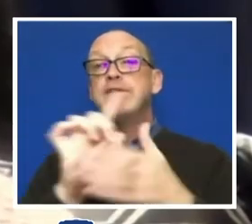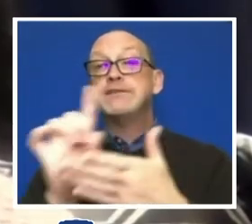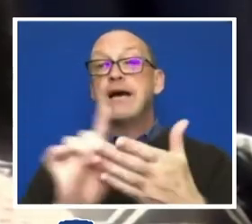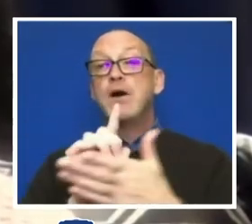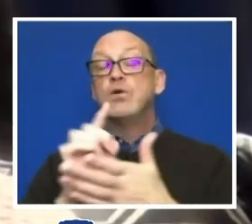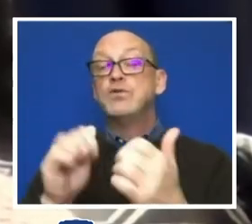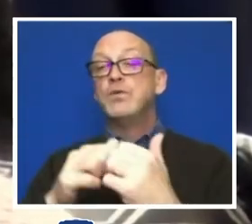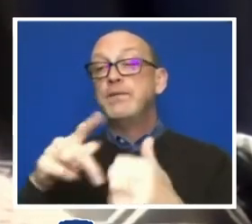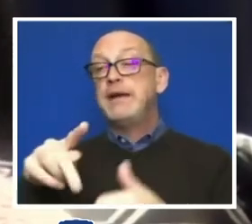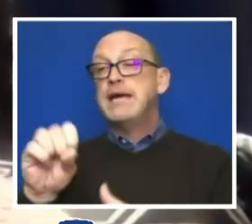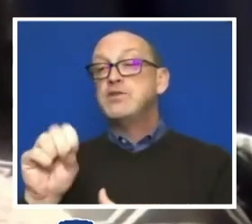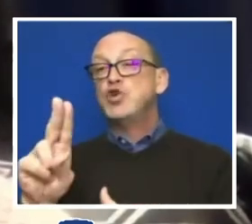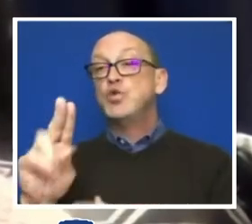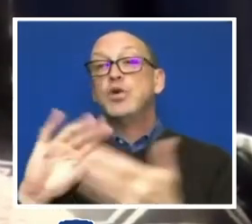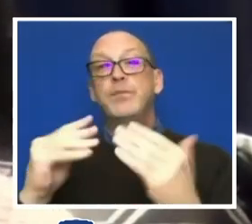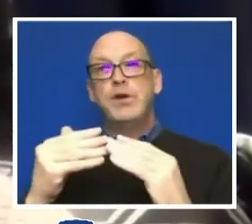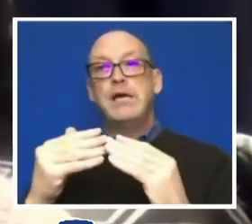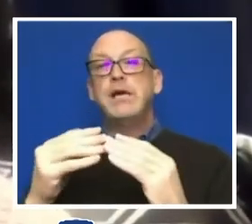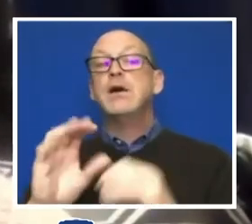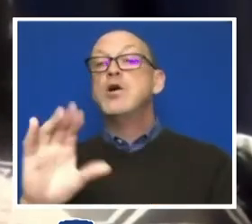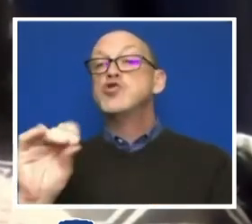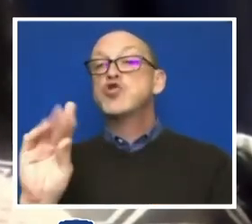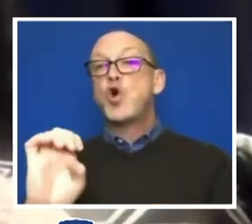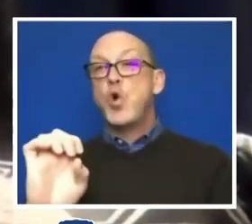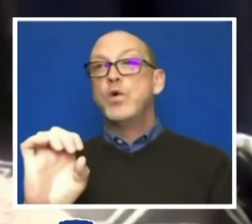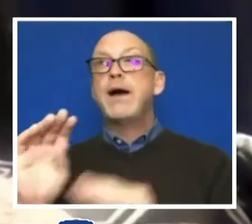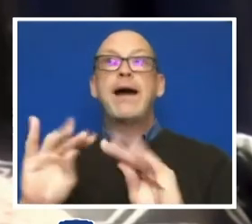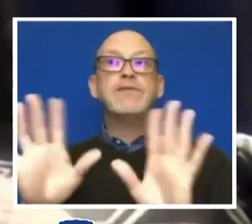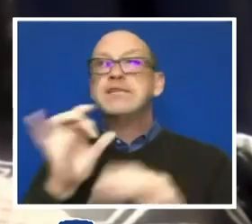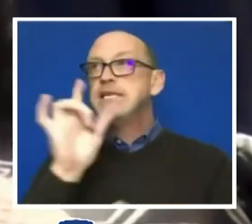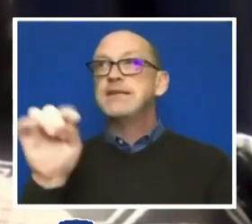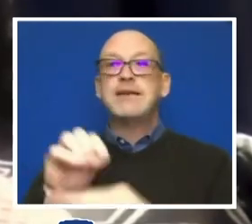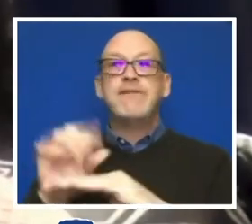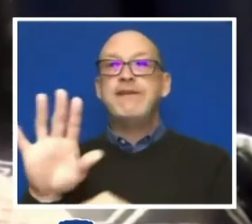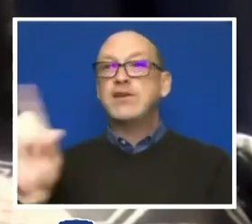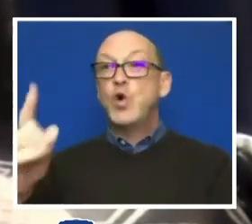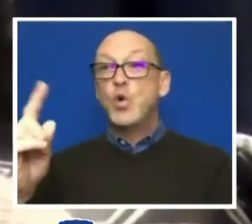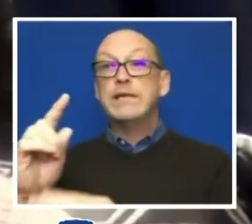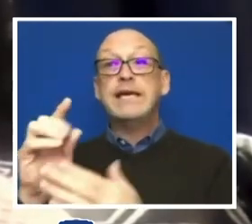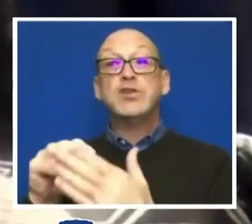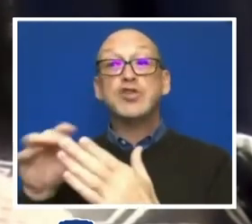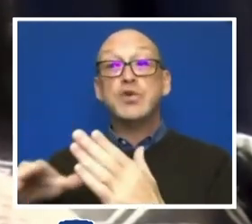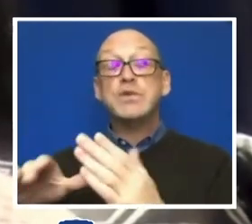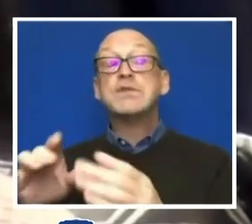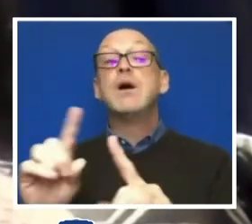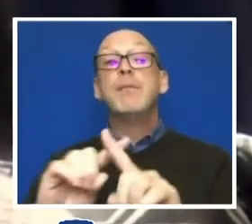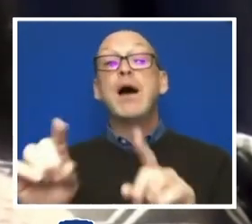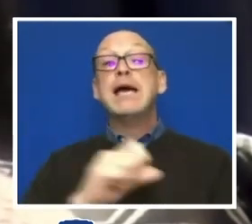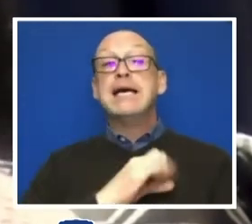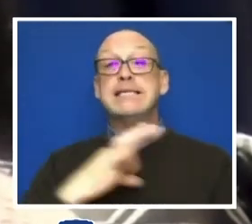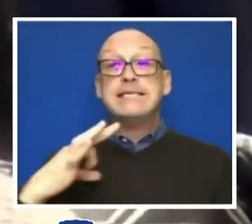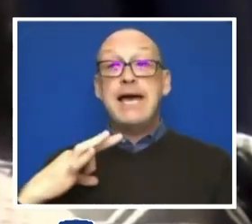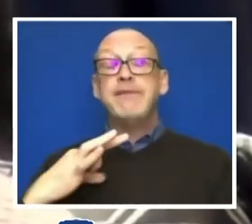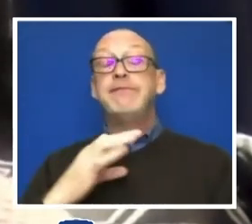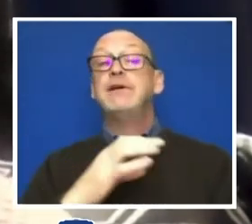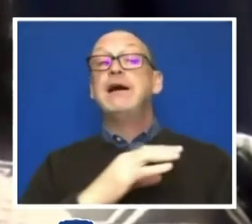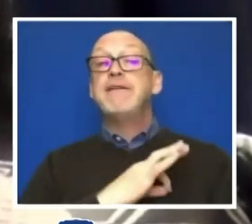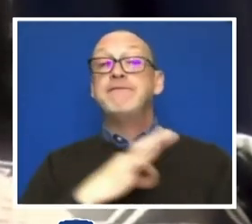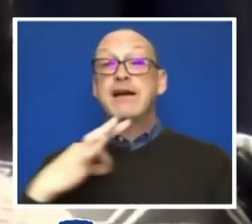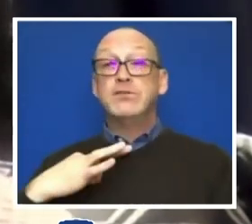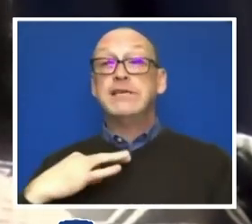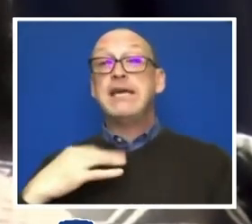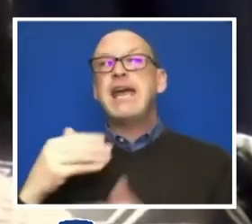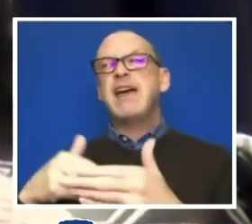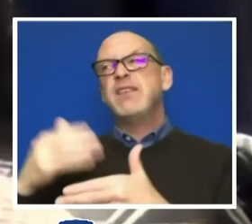community. So, the code obviously doesn't just affect students, it affects staff, faculty and our neighboring communities. So, with something